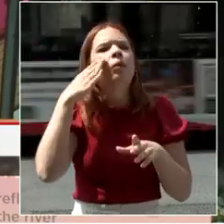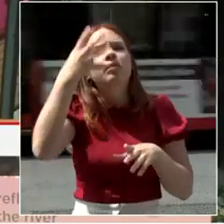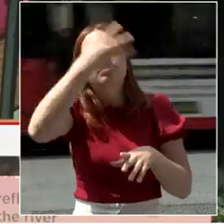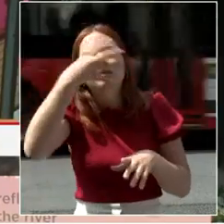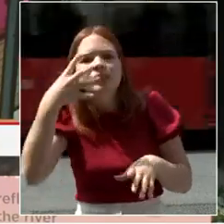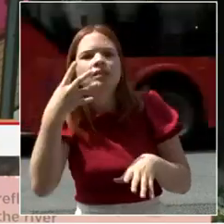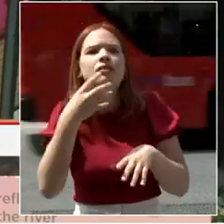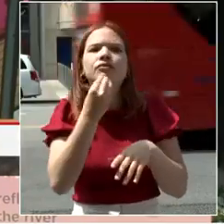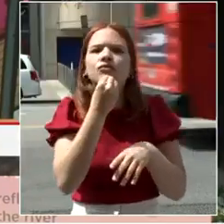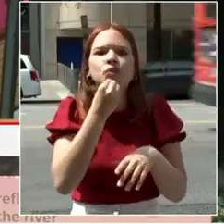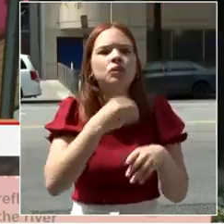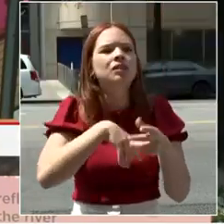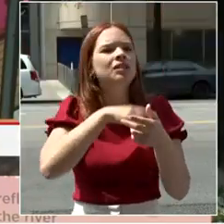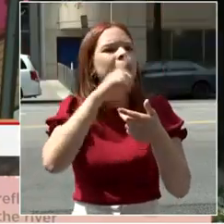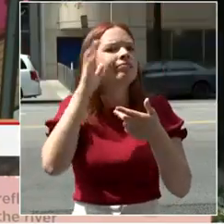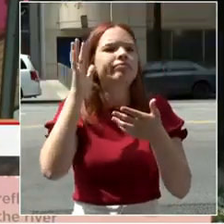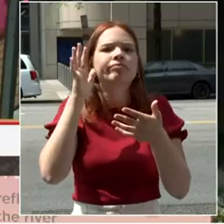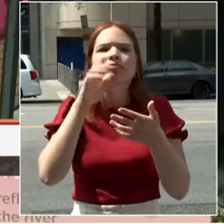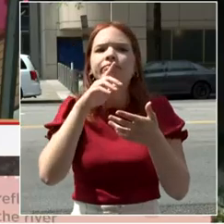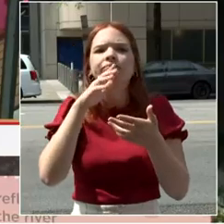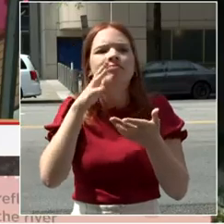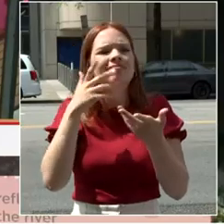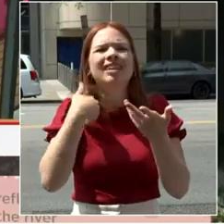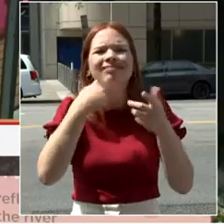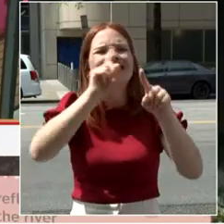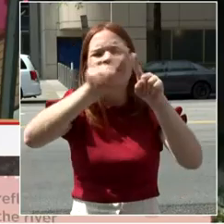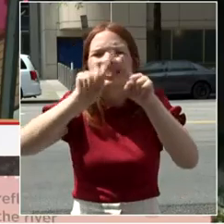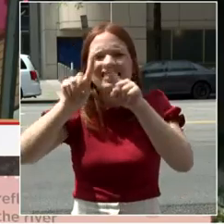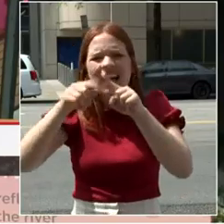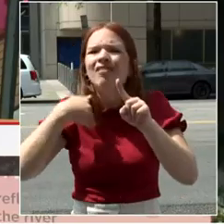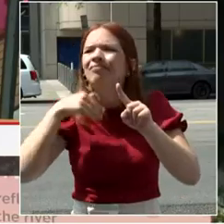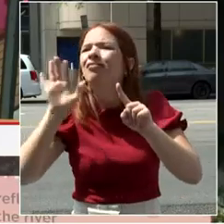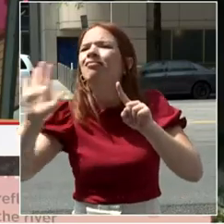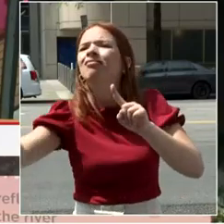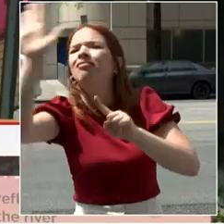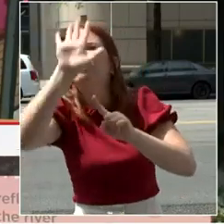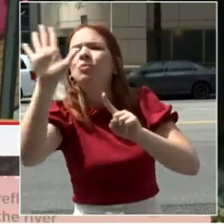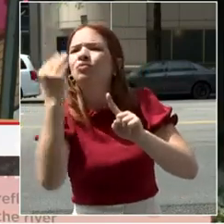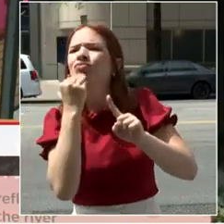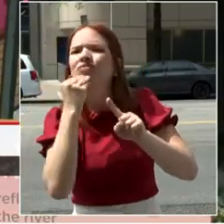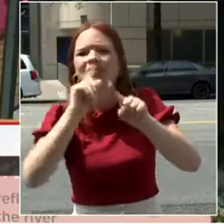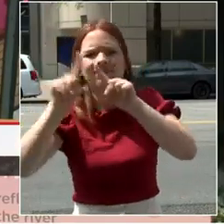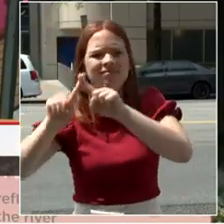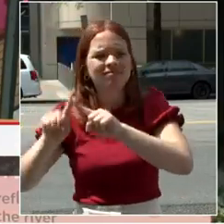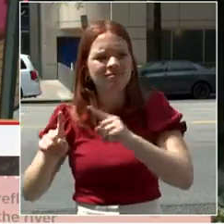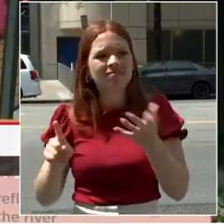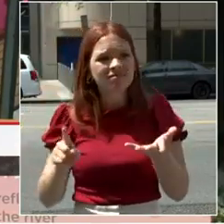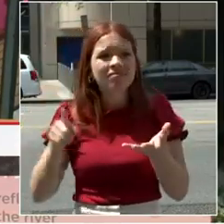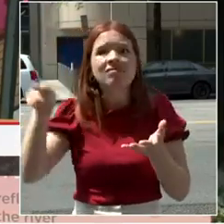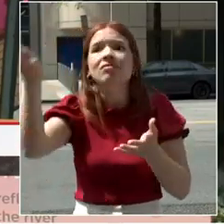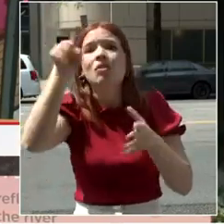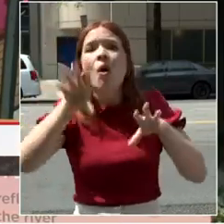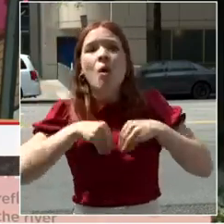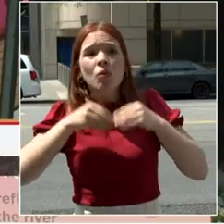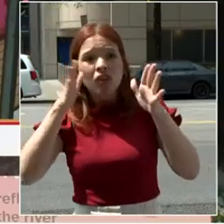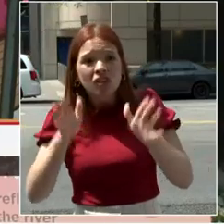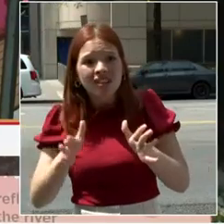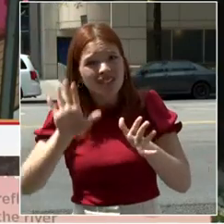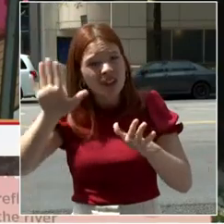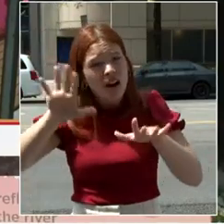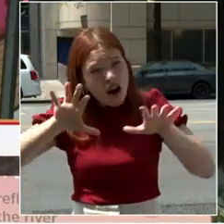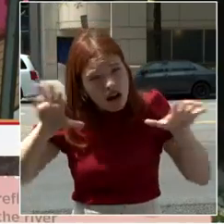lot of small businesses that I know they don't sleep to pay their rent, to pay their payroll. So